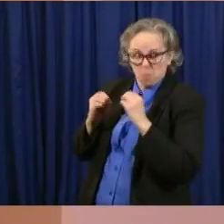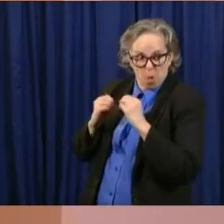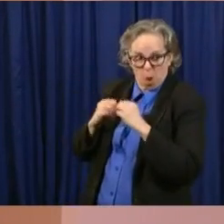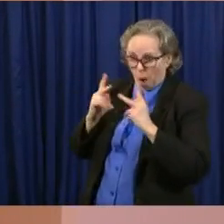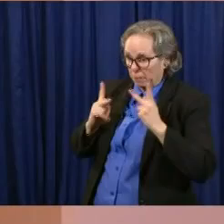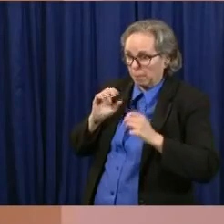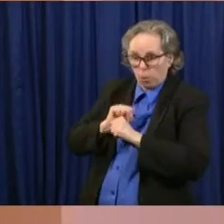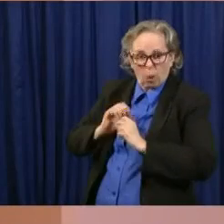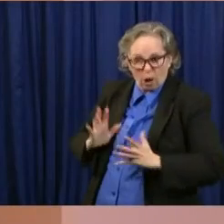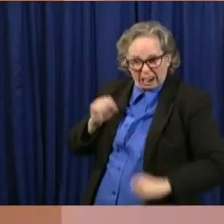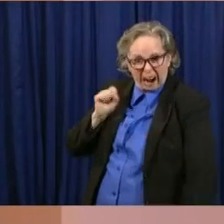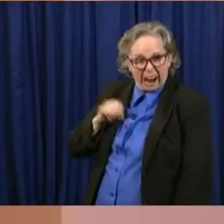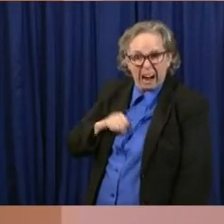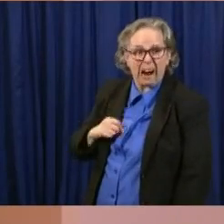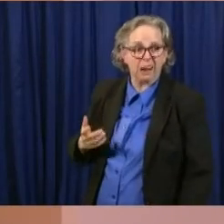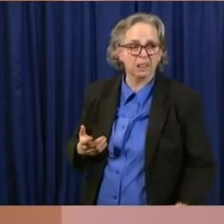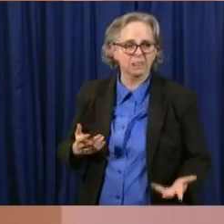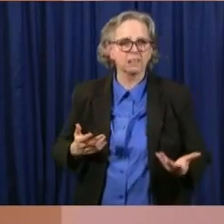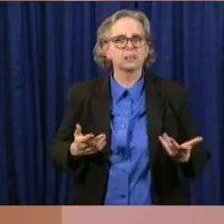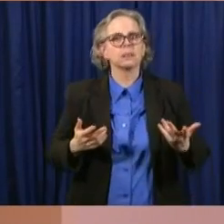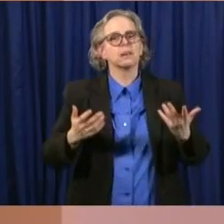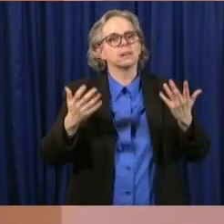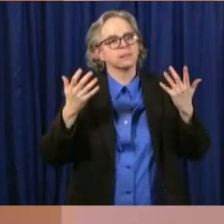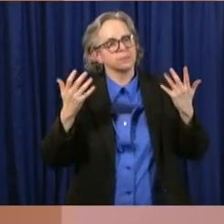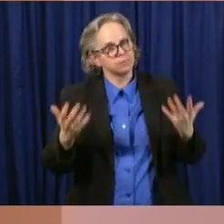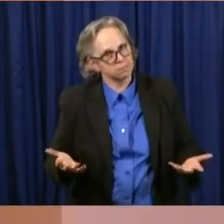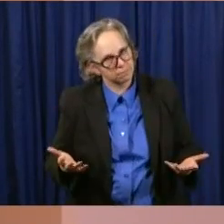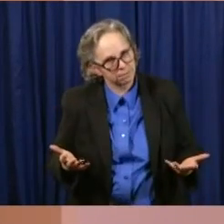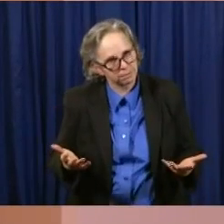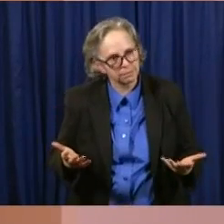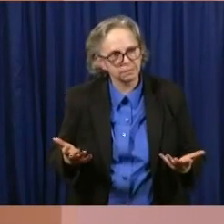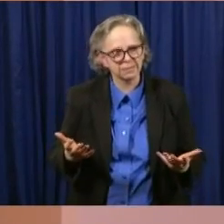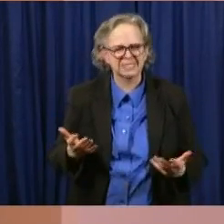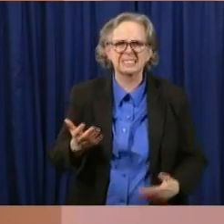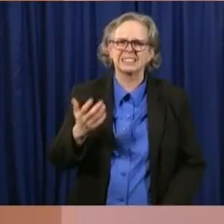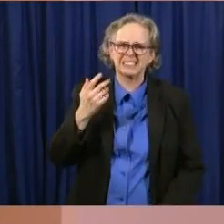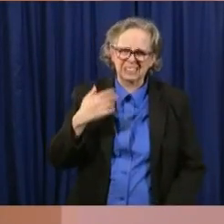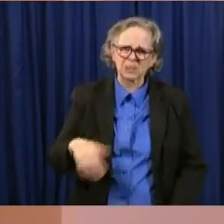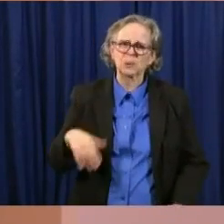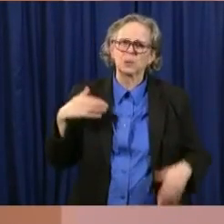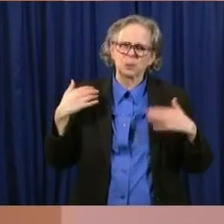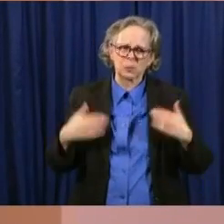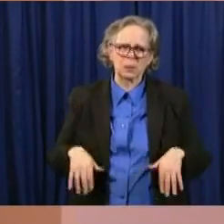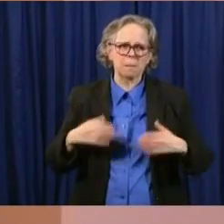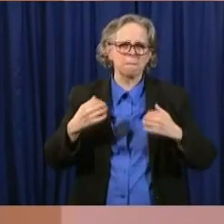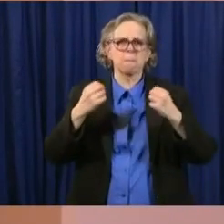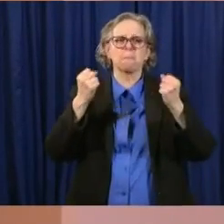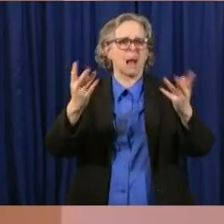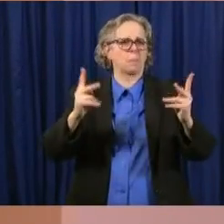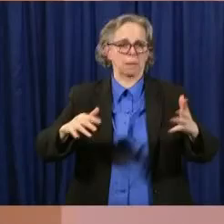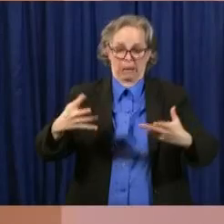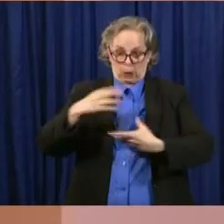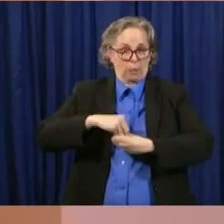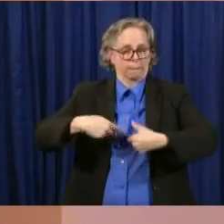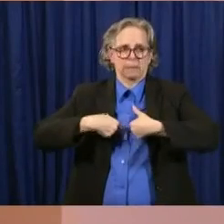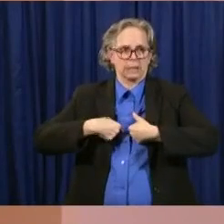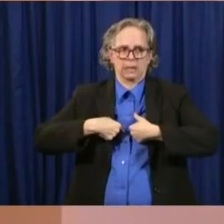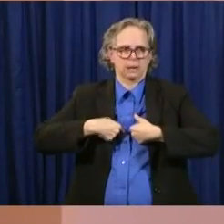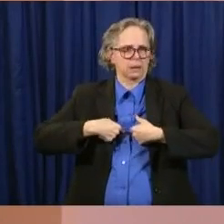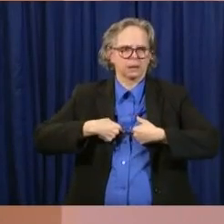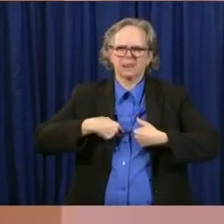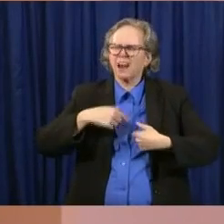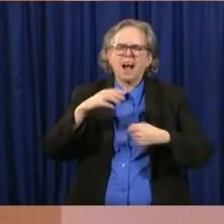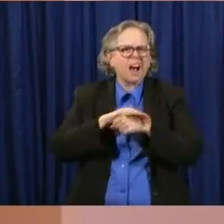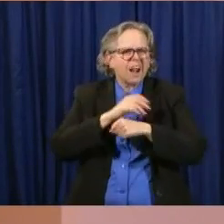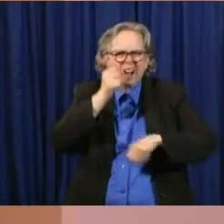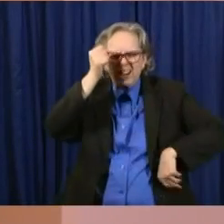that one of the things that I think many people, including myself, didn't have a full appreciation for is that, you know,